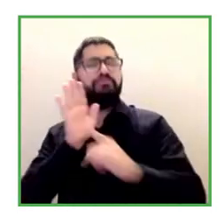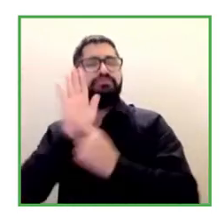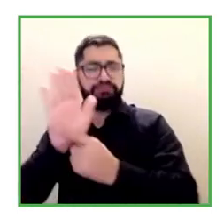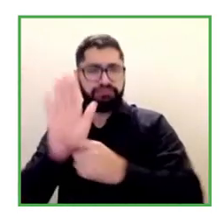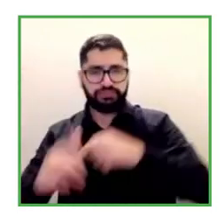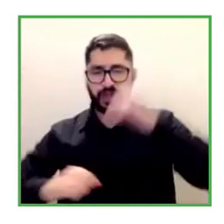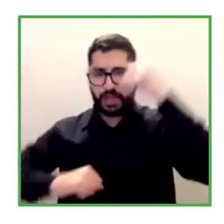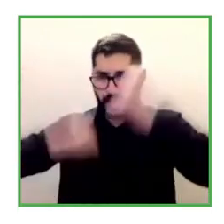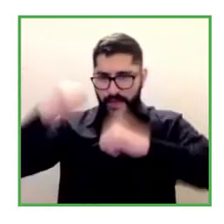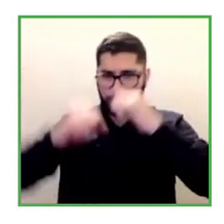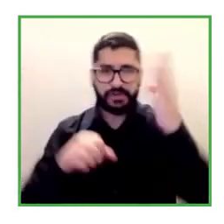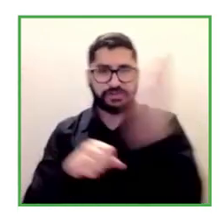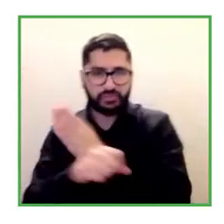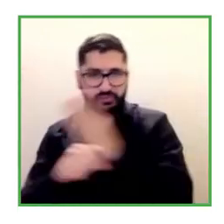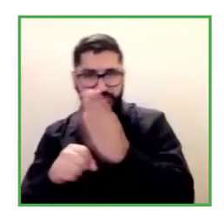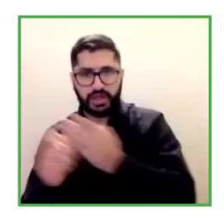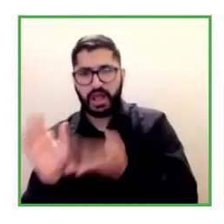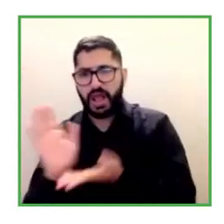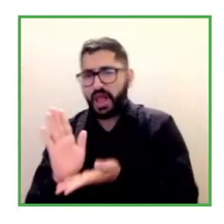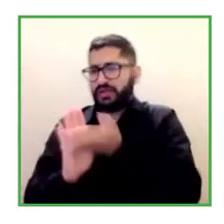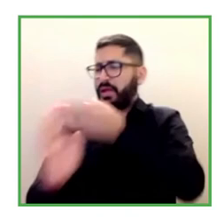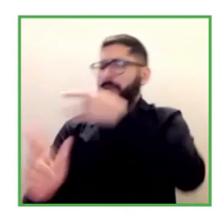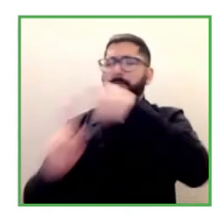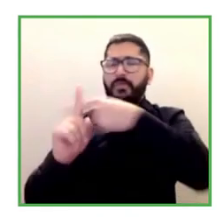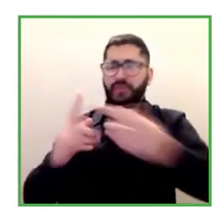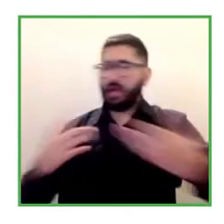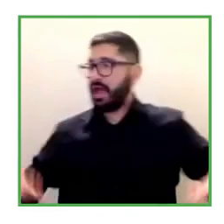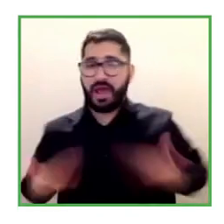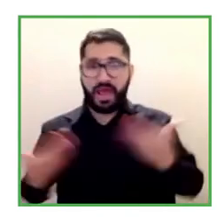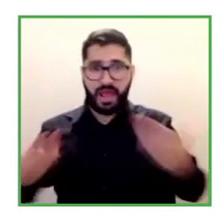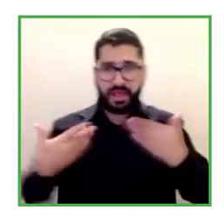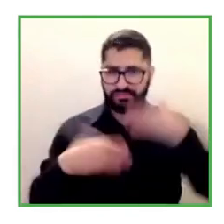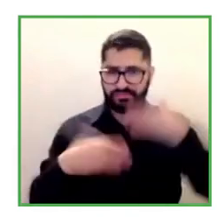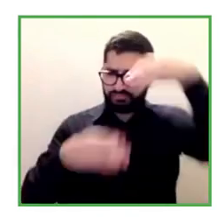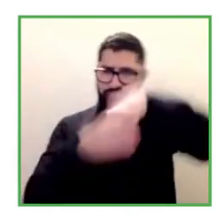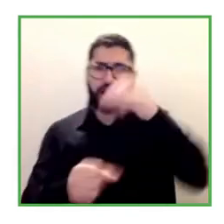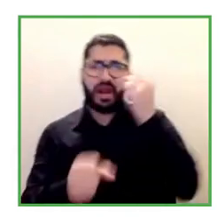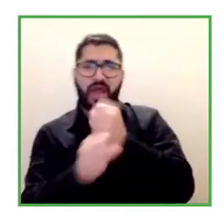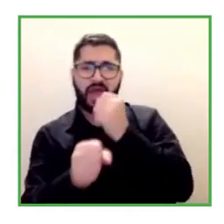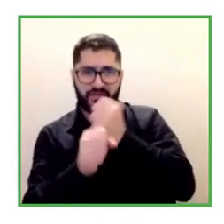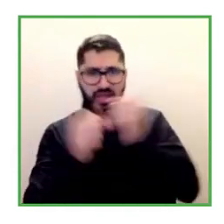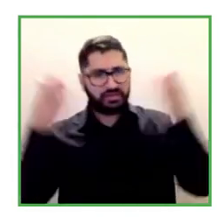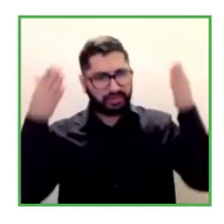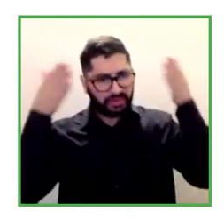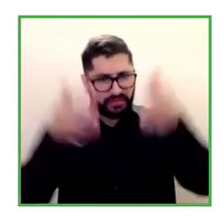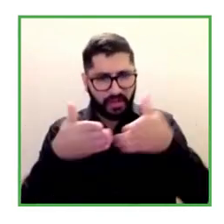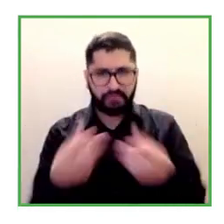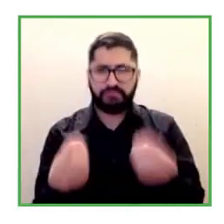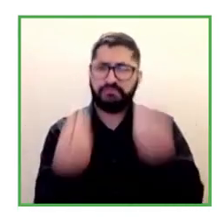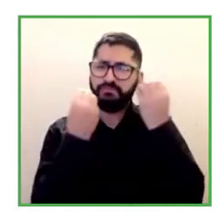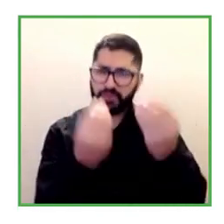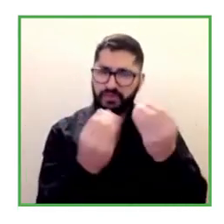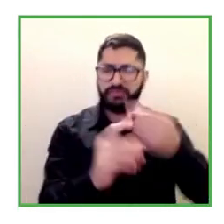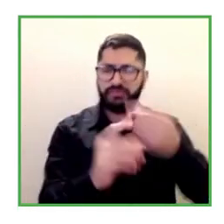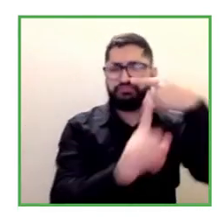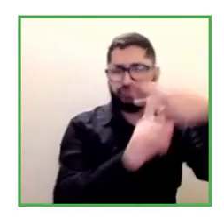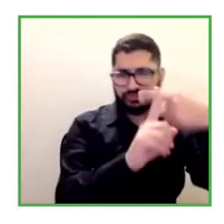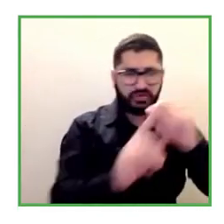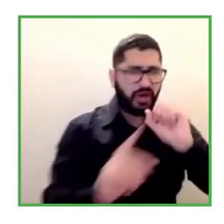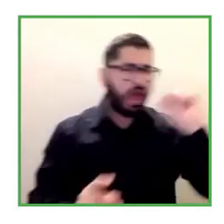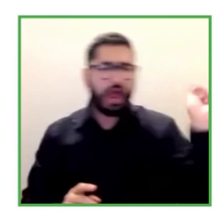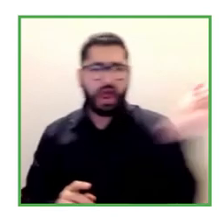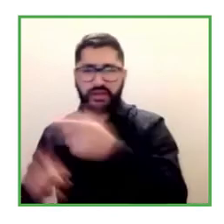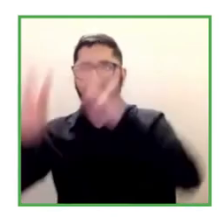they are highly motivated with their jobs and that makes them great workers all those skills